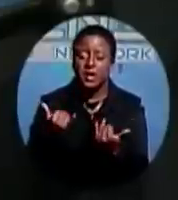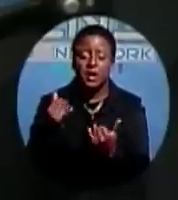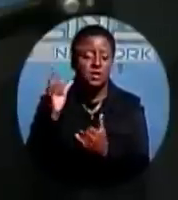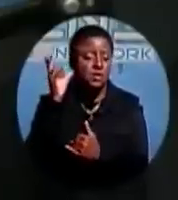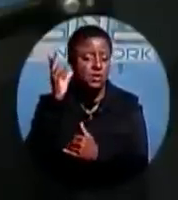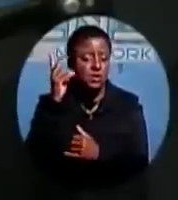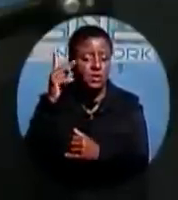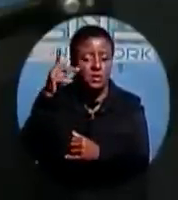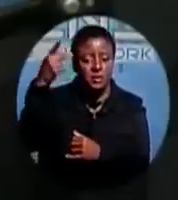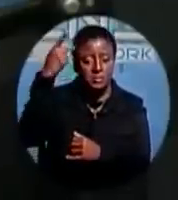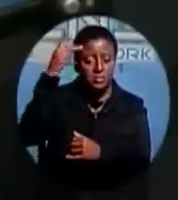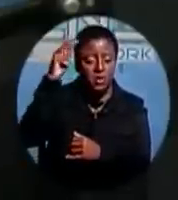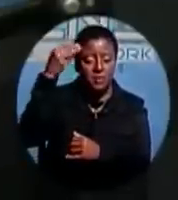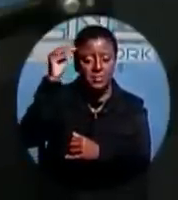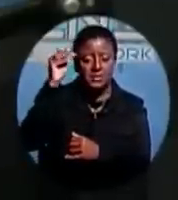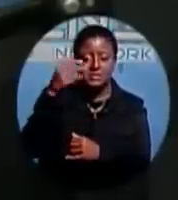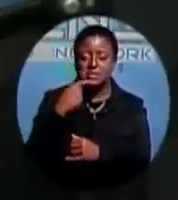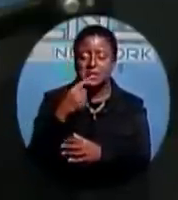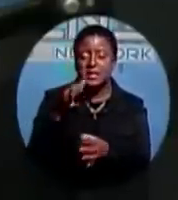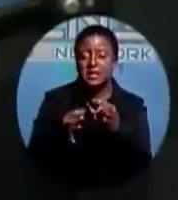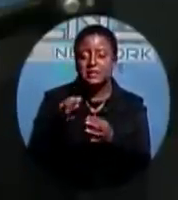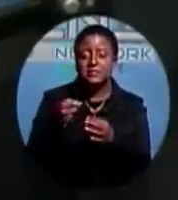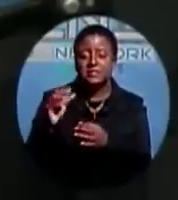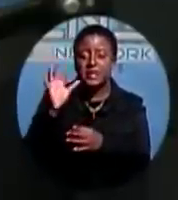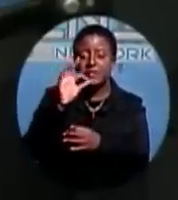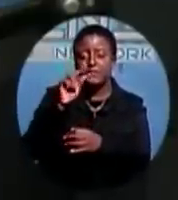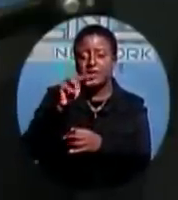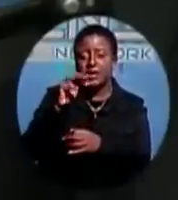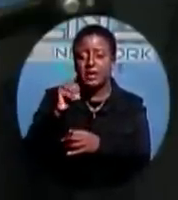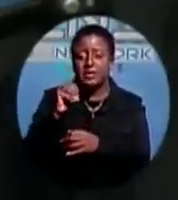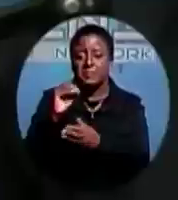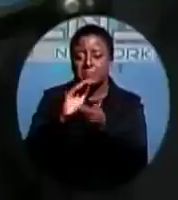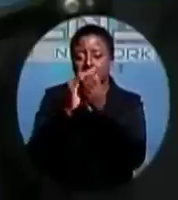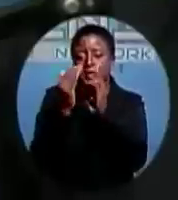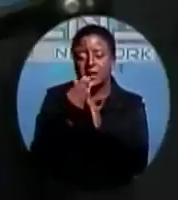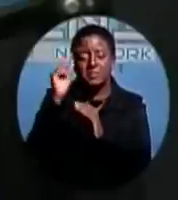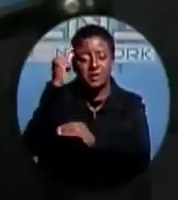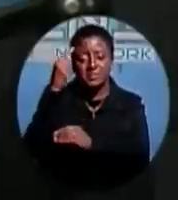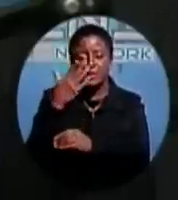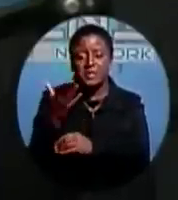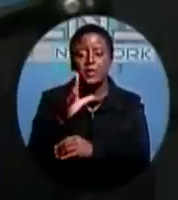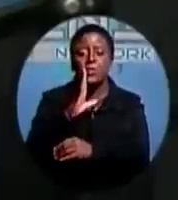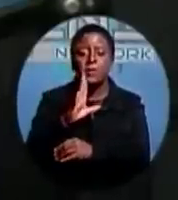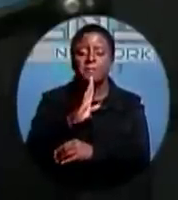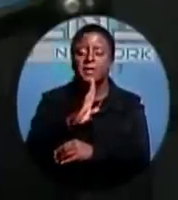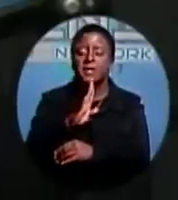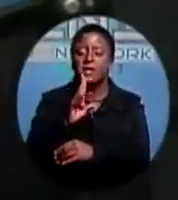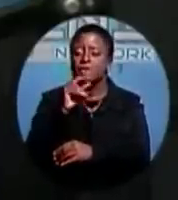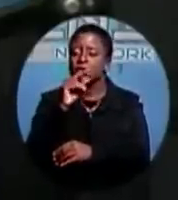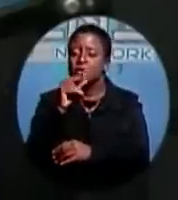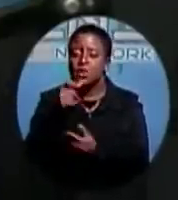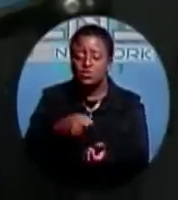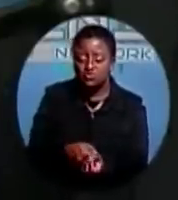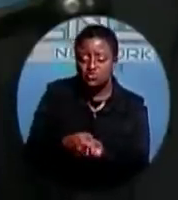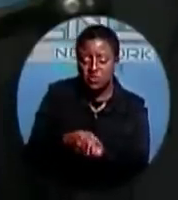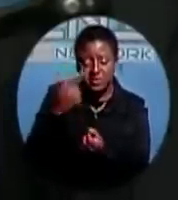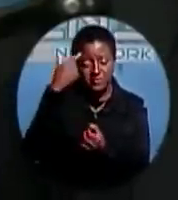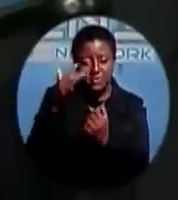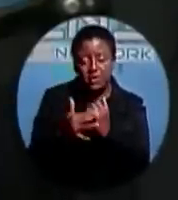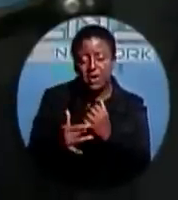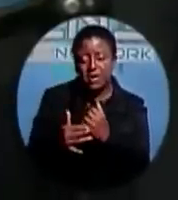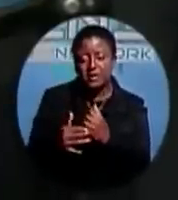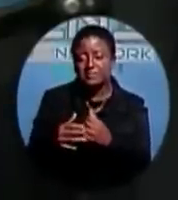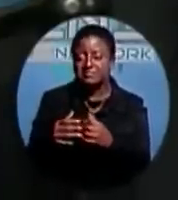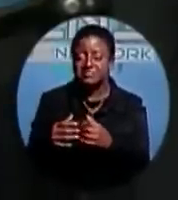Minister say that if the FNM becomes the government, there will be no drilling for oil. Well, the fact of the matter is permits have been